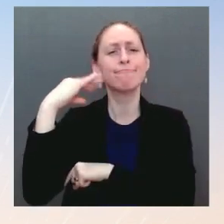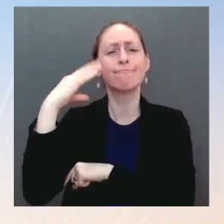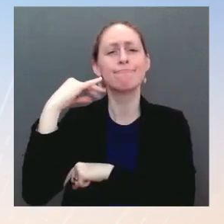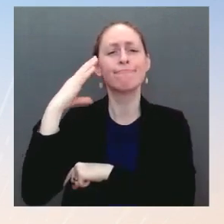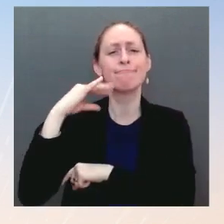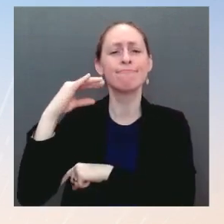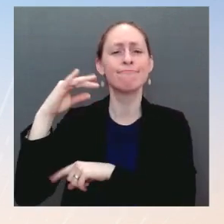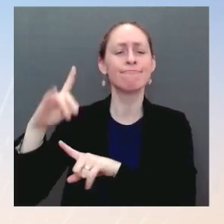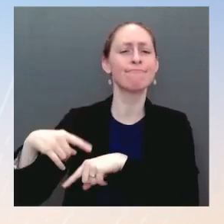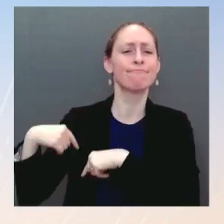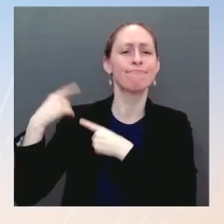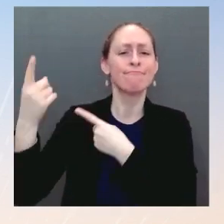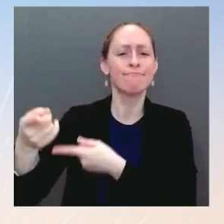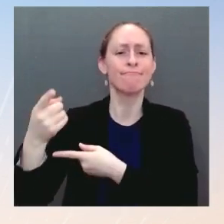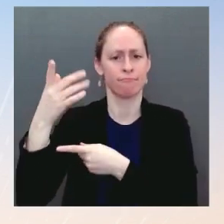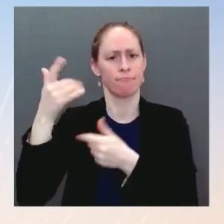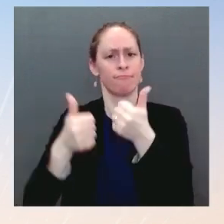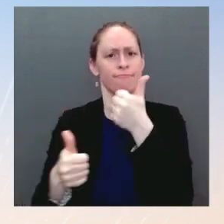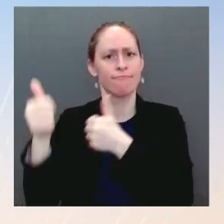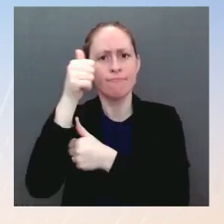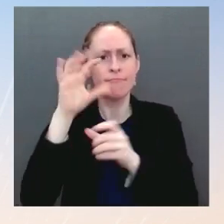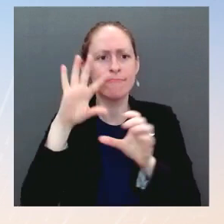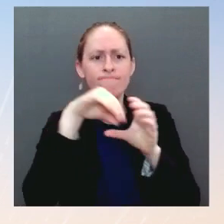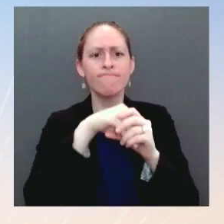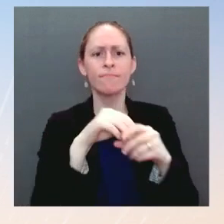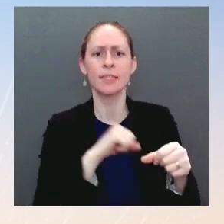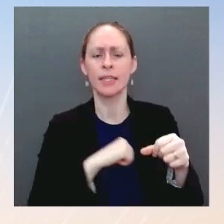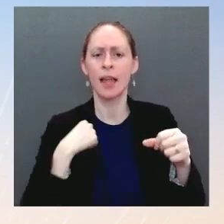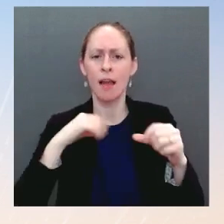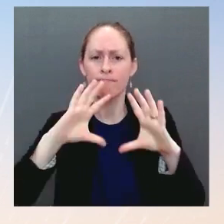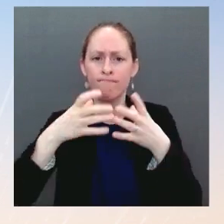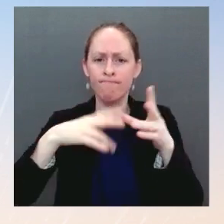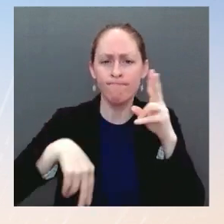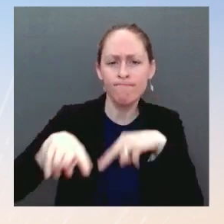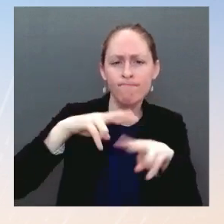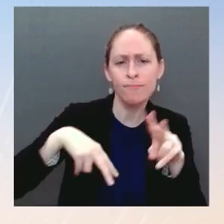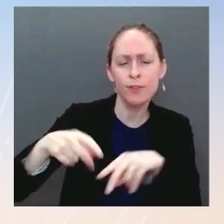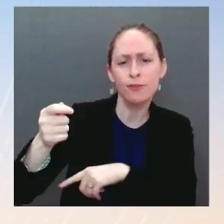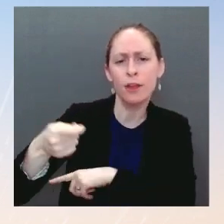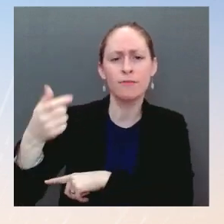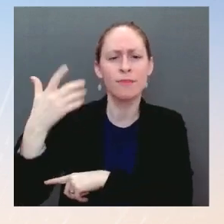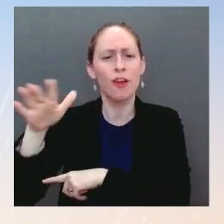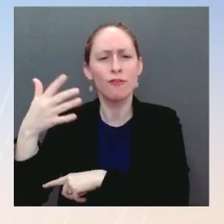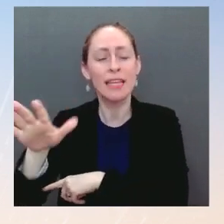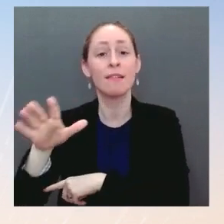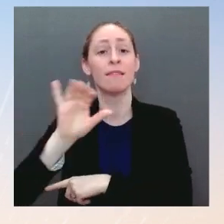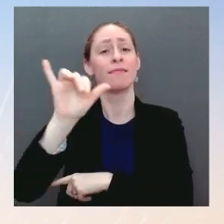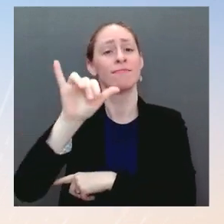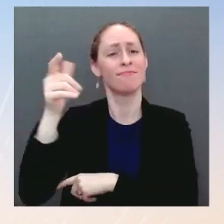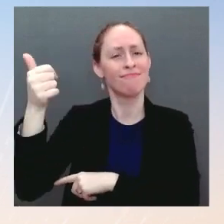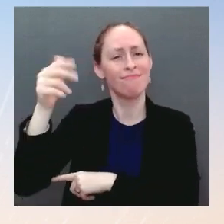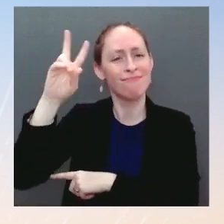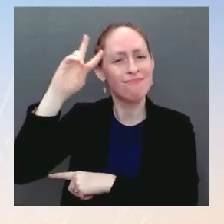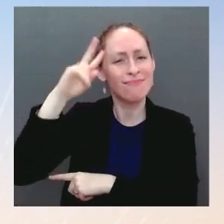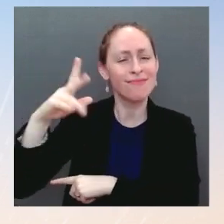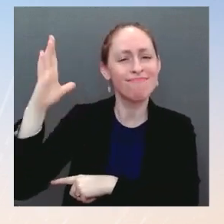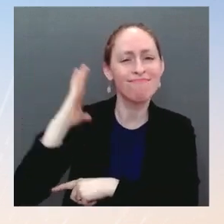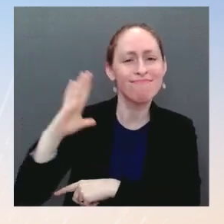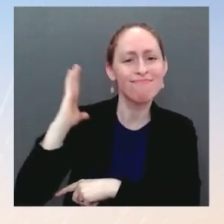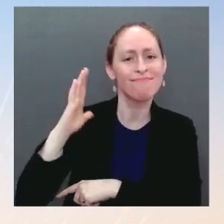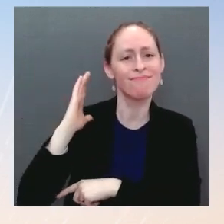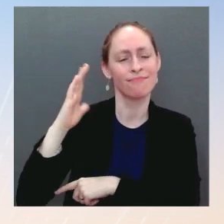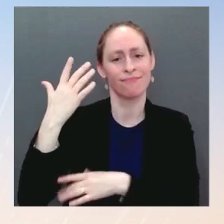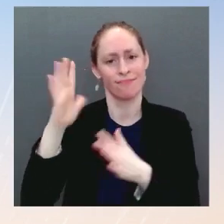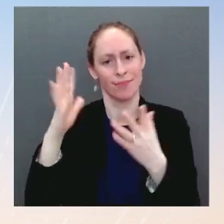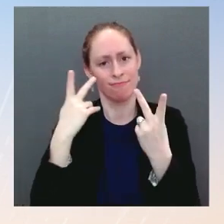as someone, as the Vice President, when there were two Supreme Court nominees confirmed that you want to pick the right person. And he